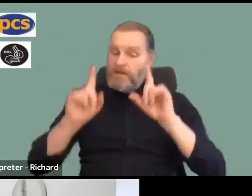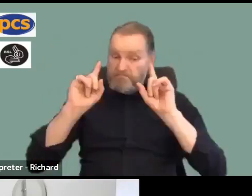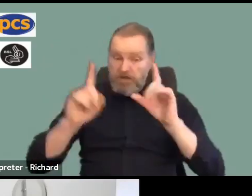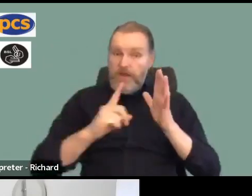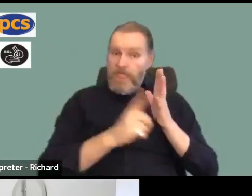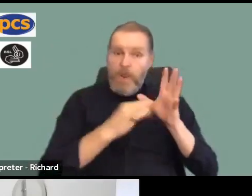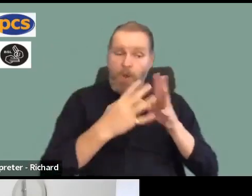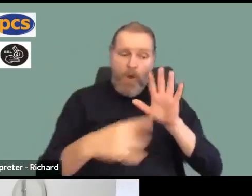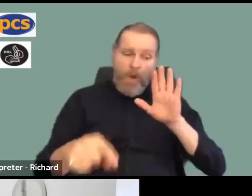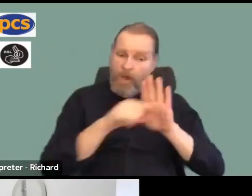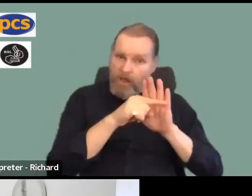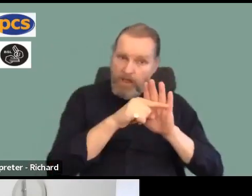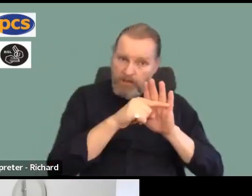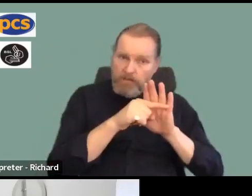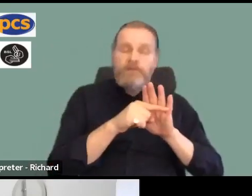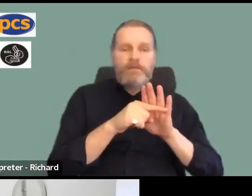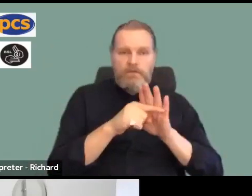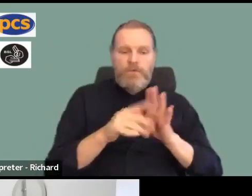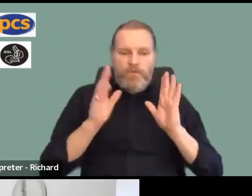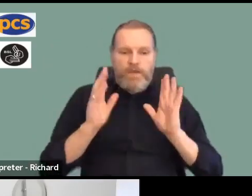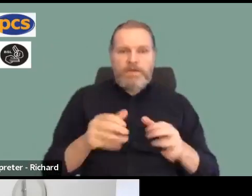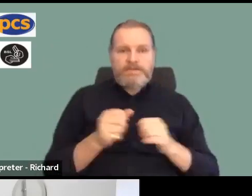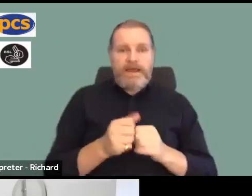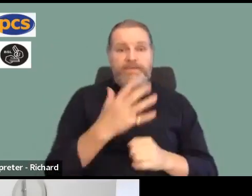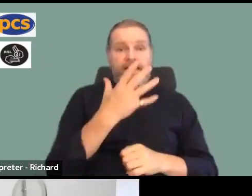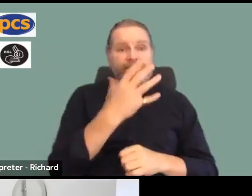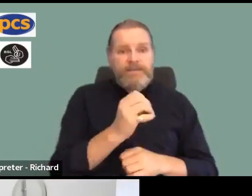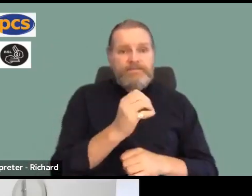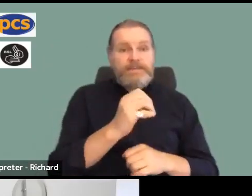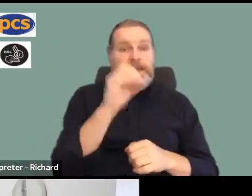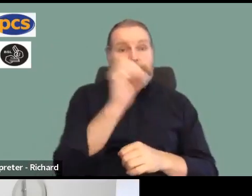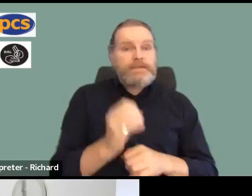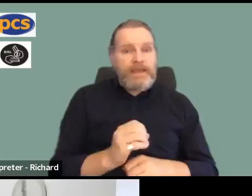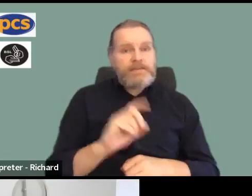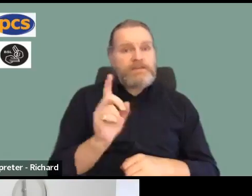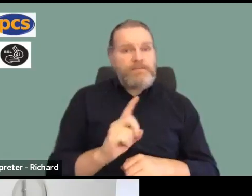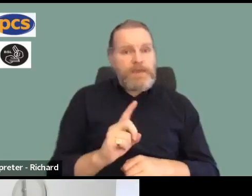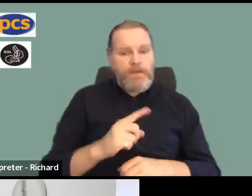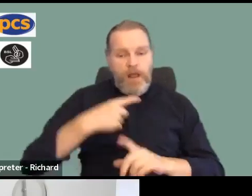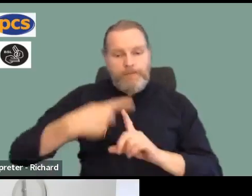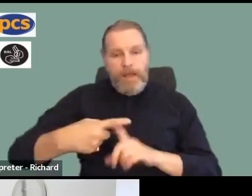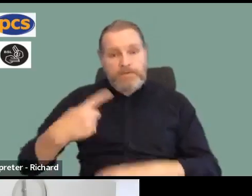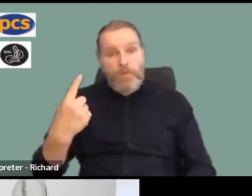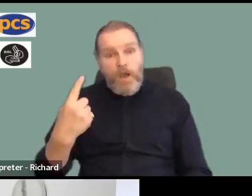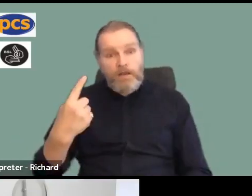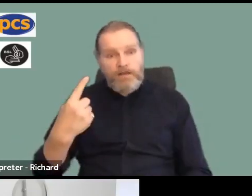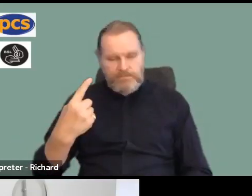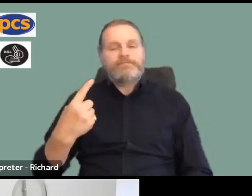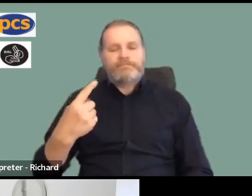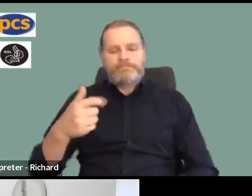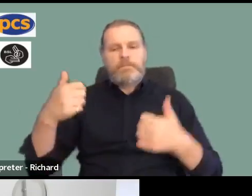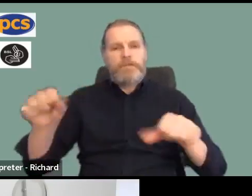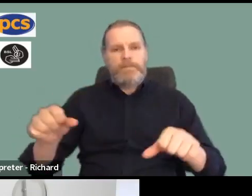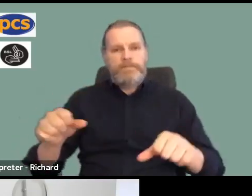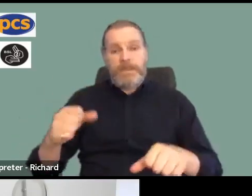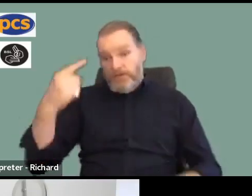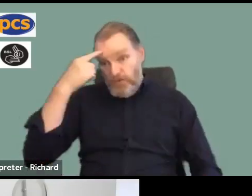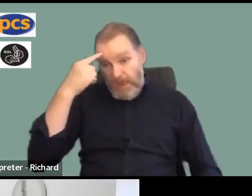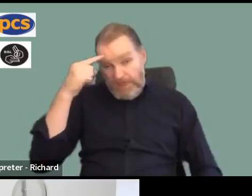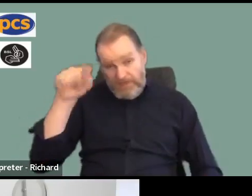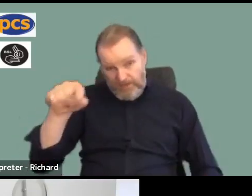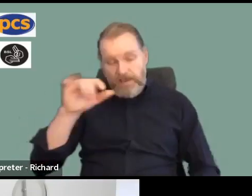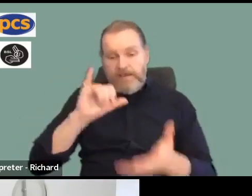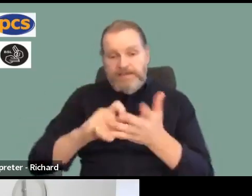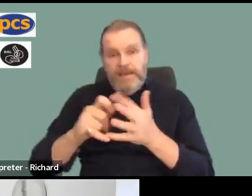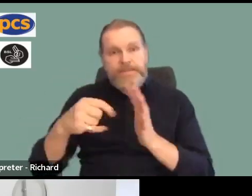do not get 50% plus one voting, you cannot do anything. So September, we feel, is the best chance to give us the summer to make